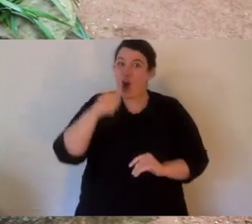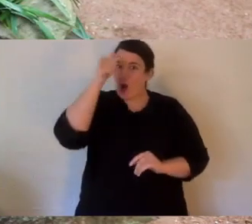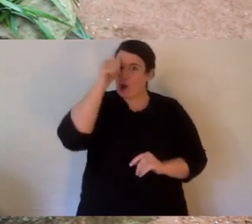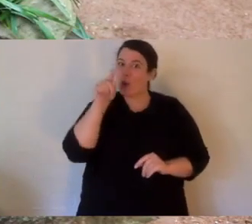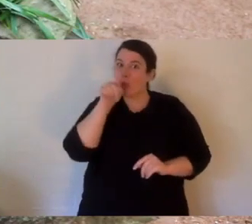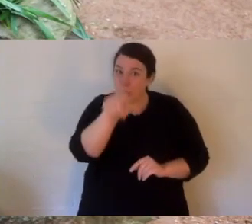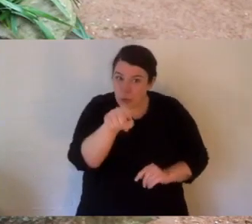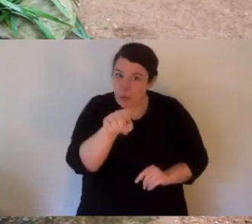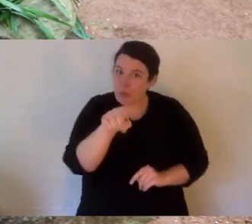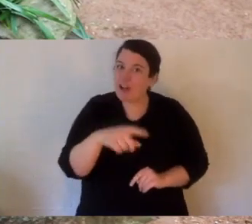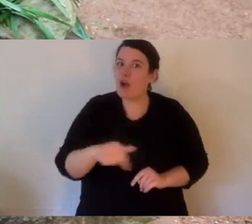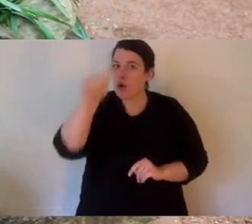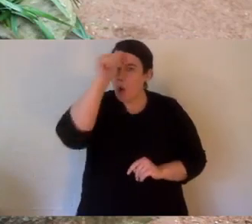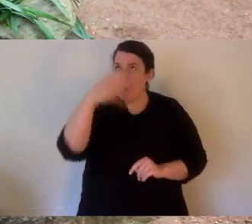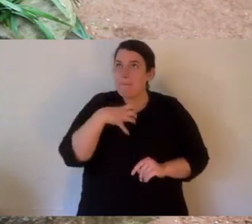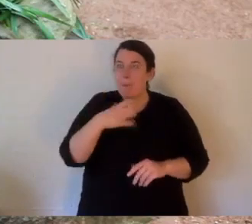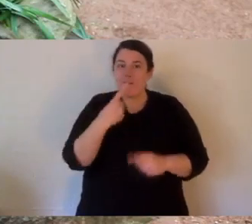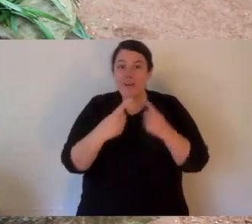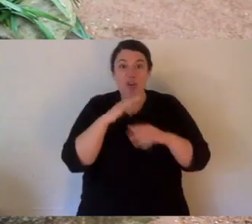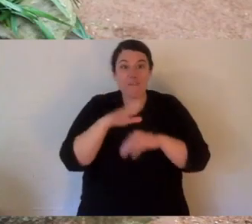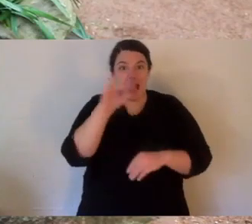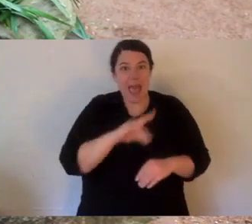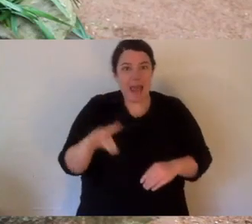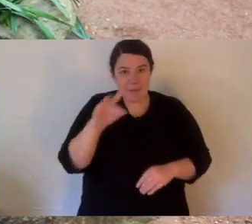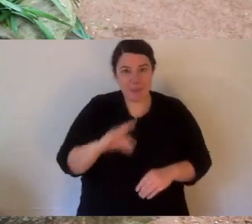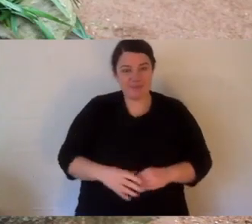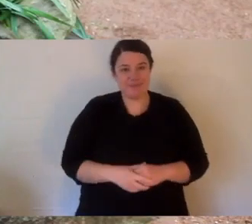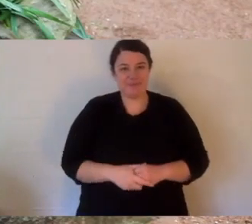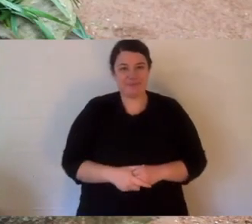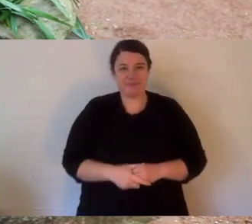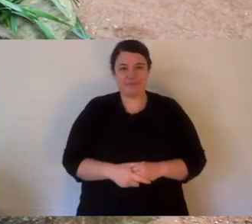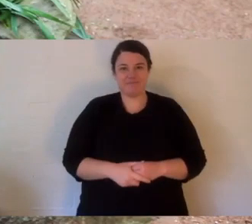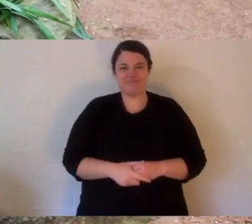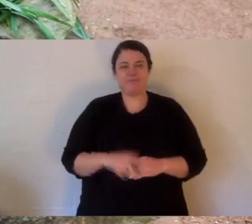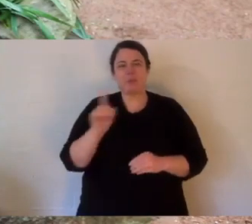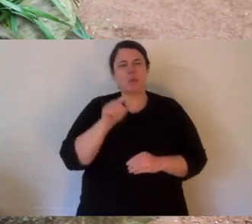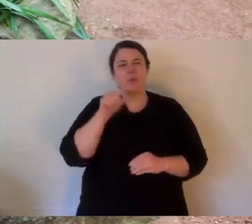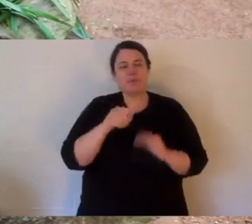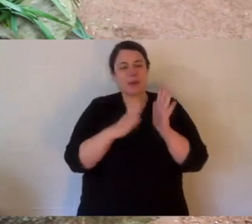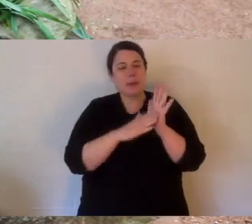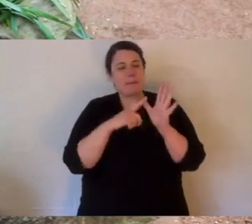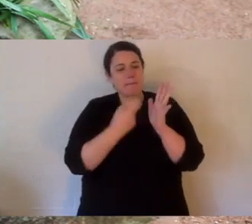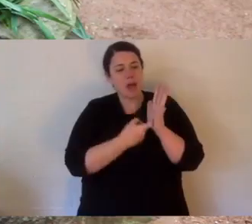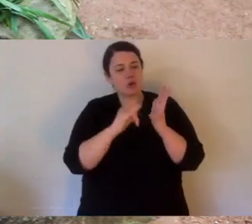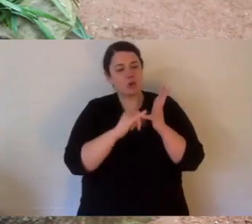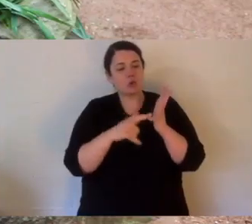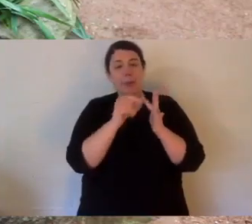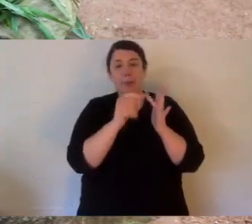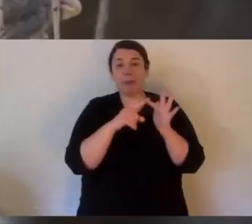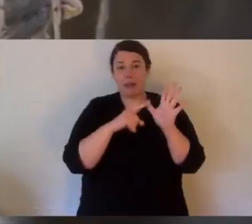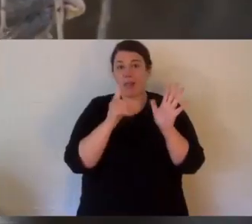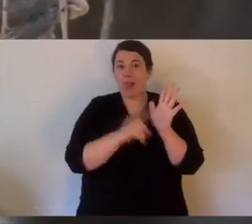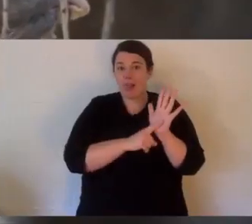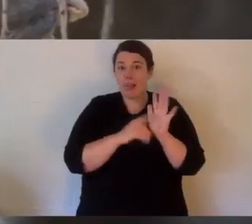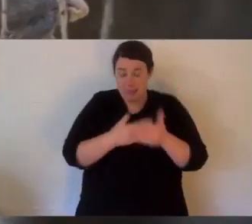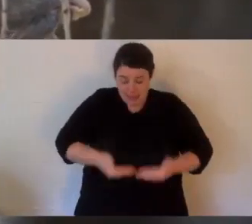that animal. Today, it's quokkas. And every time you do that, I know that now a little part of you knows more about quokkas. That's a good thing.